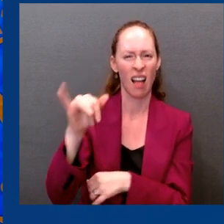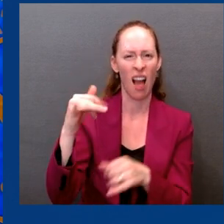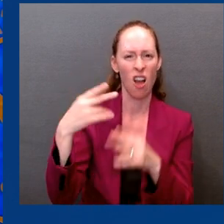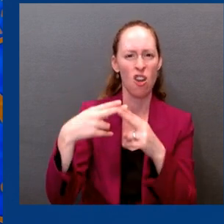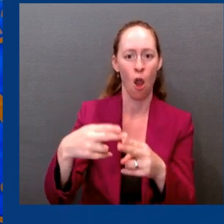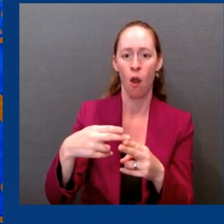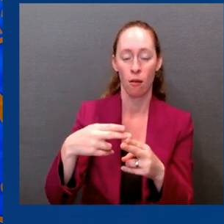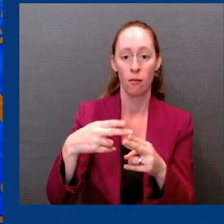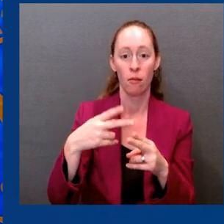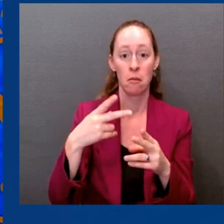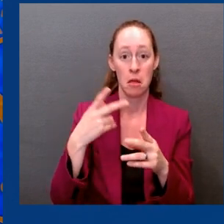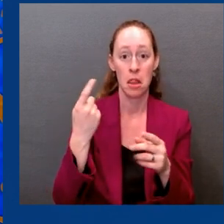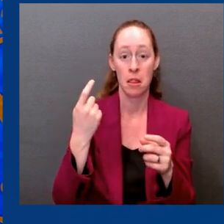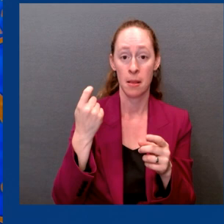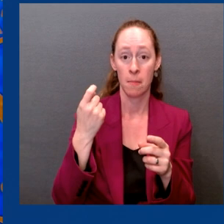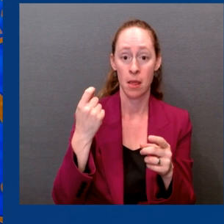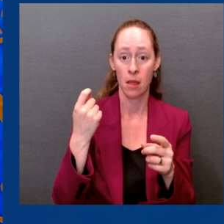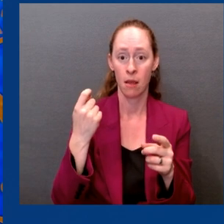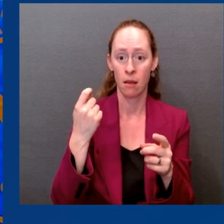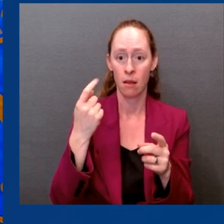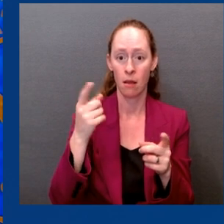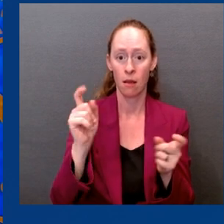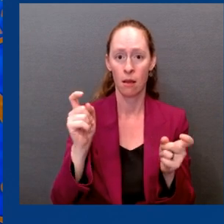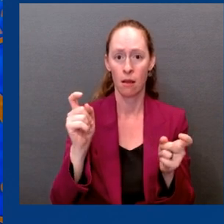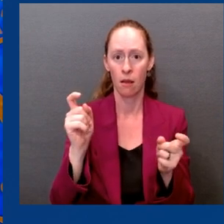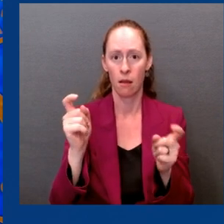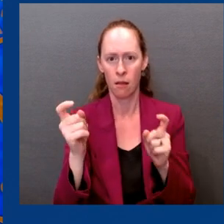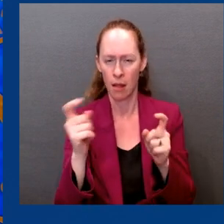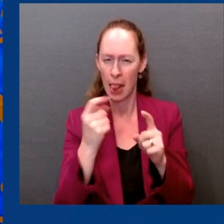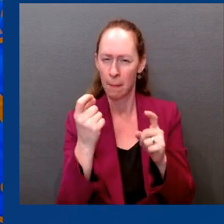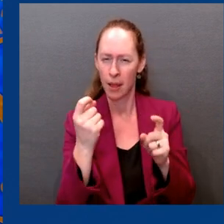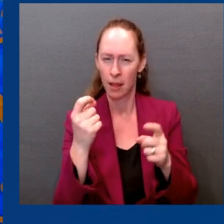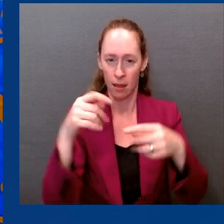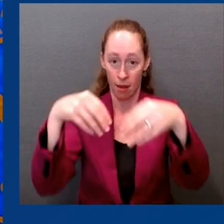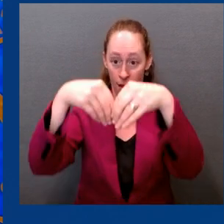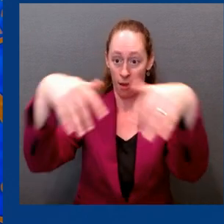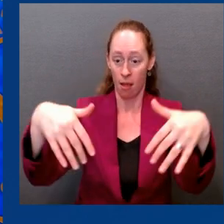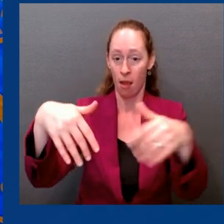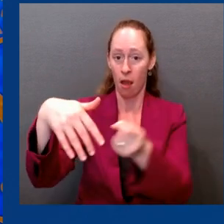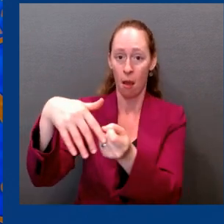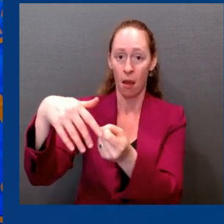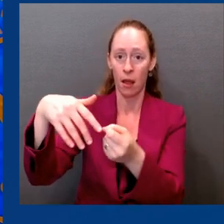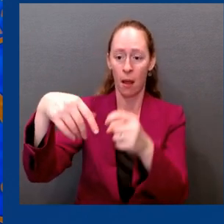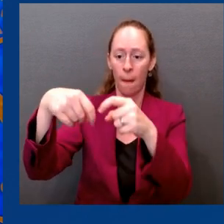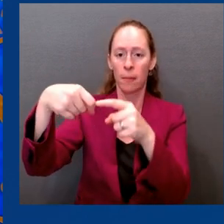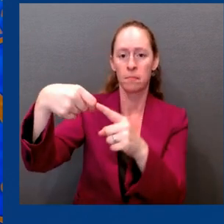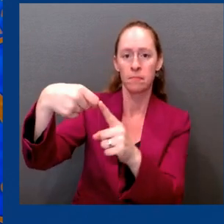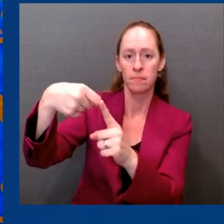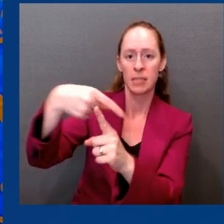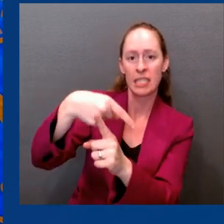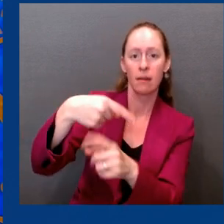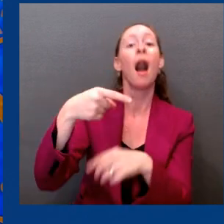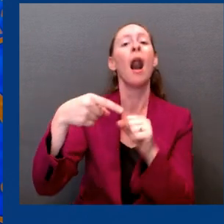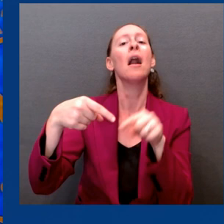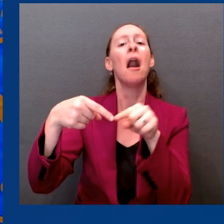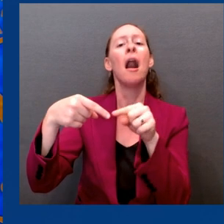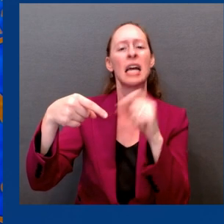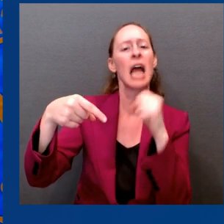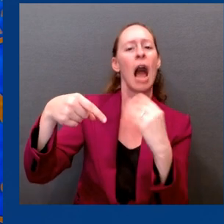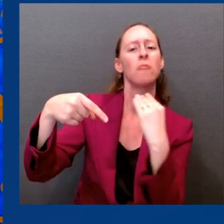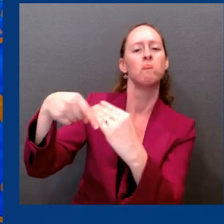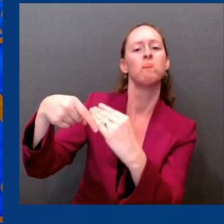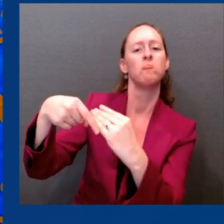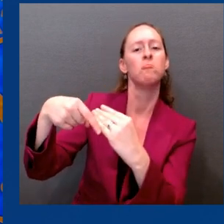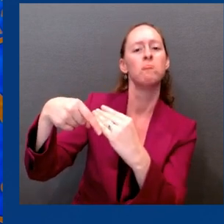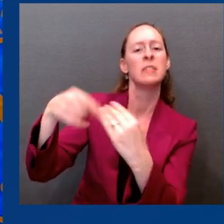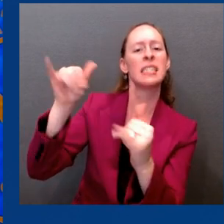the likelihood that we'll get into a cadence that on a yearly basis for most people, we'll be able to cover what is